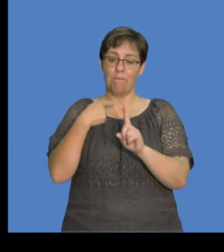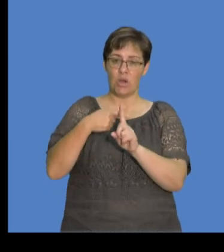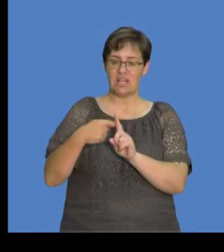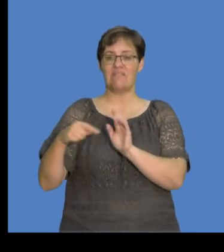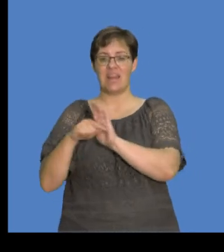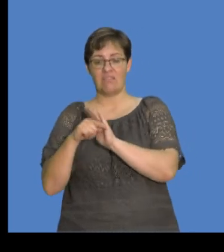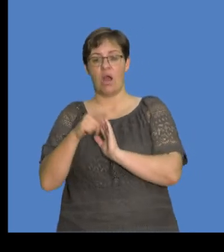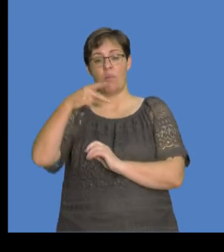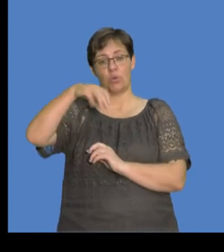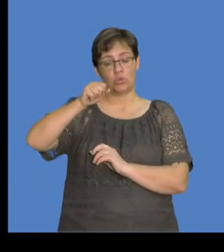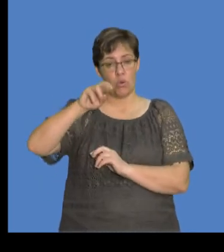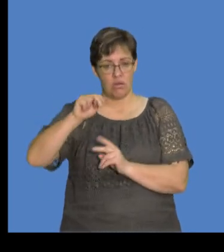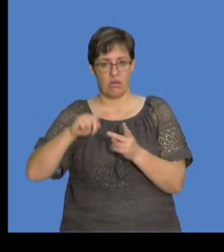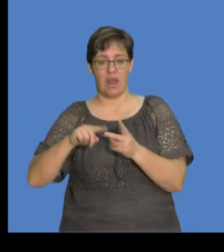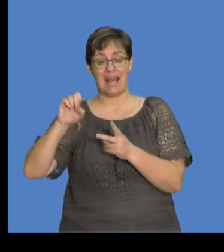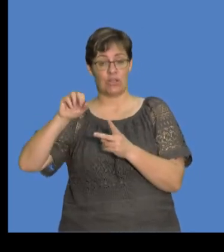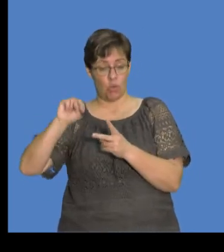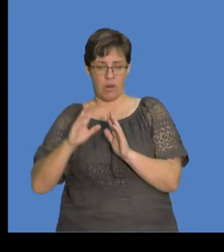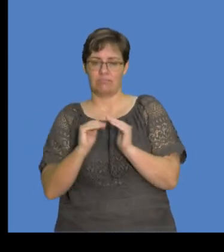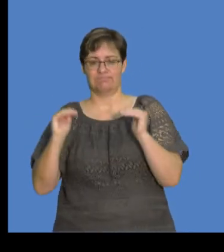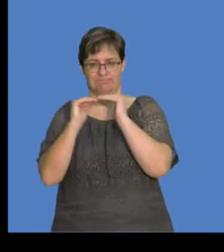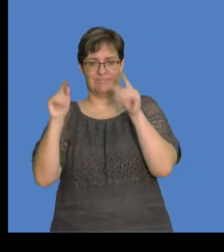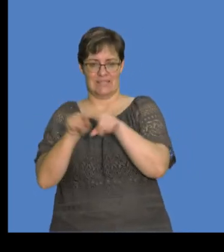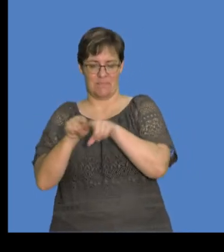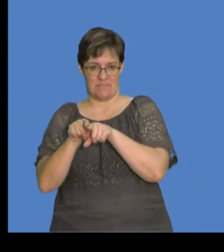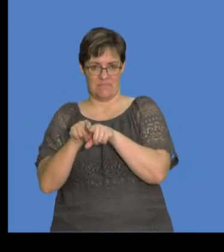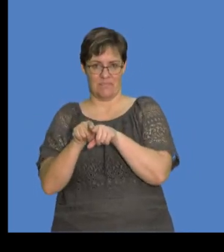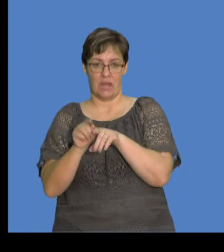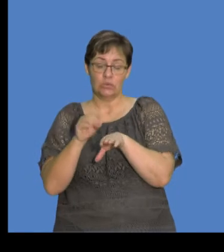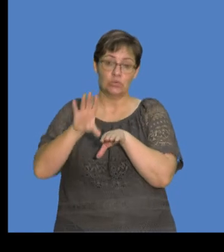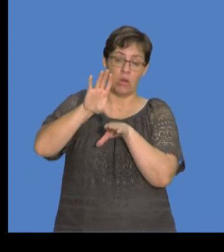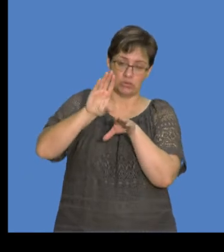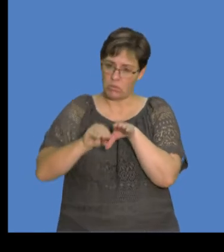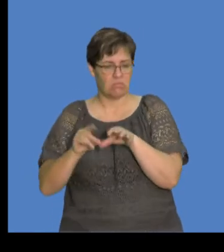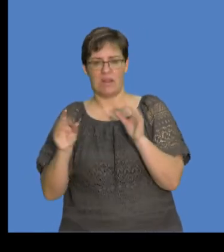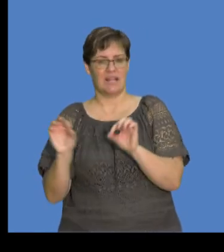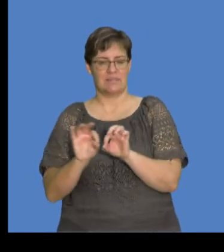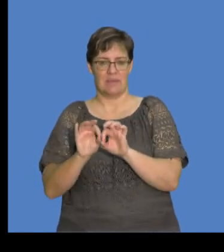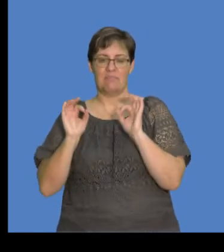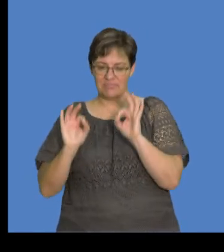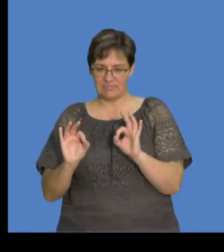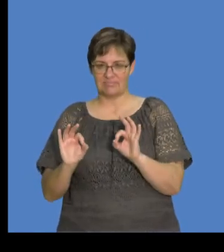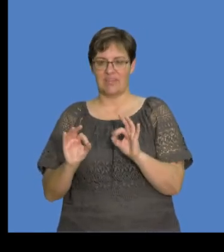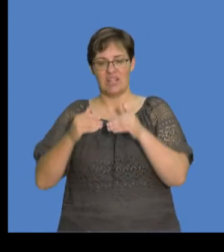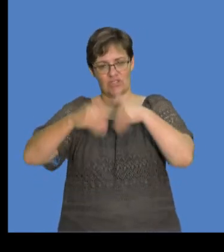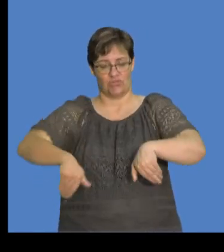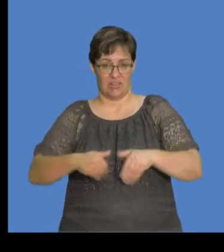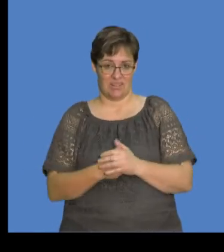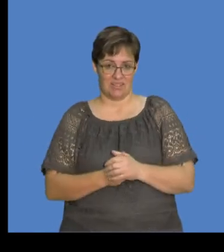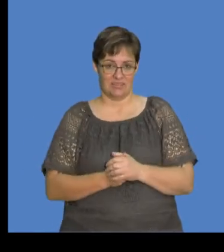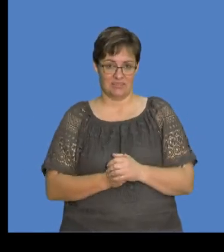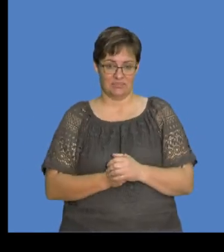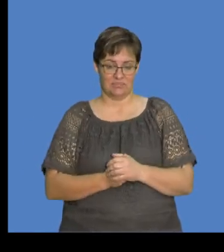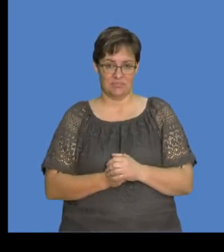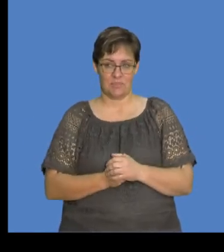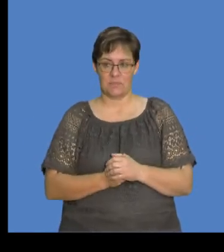Q2 is zero. So there are no excess electrons, no excess protons. Why? Because the number of protons equals the